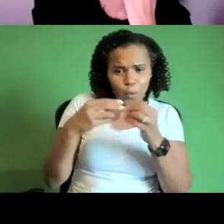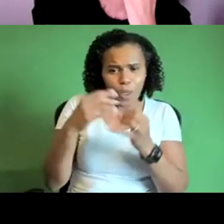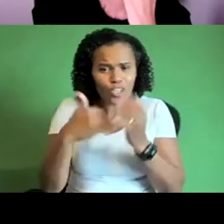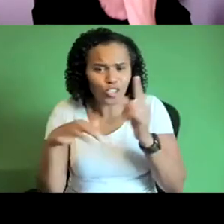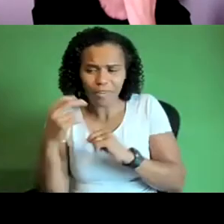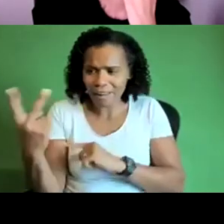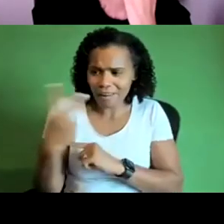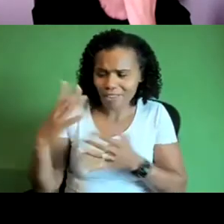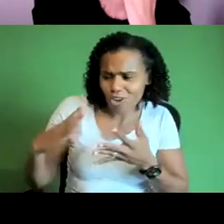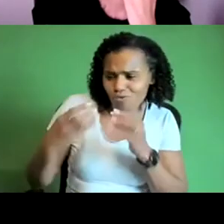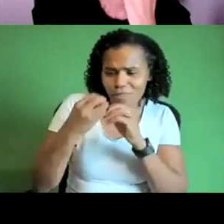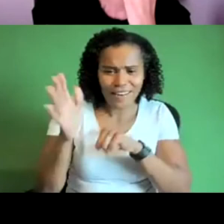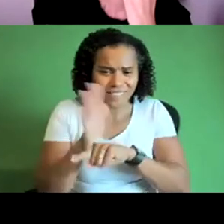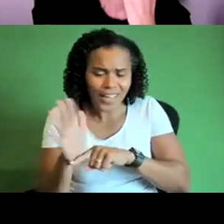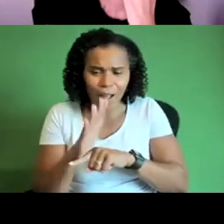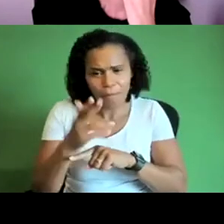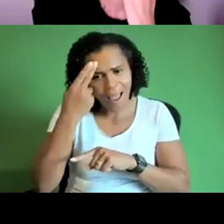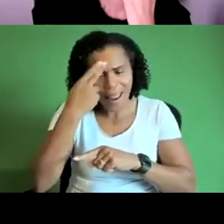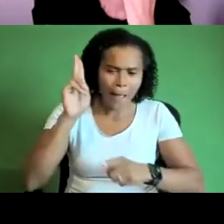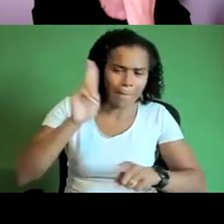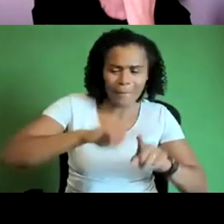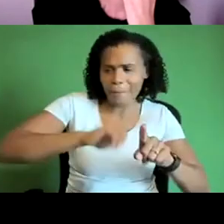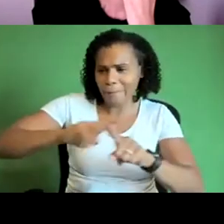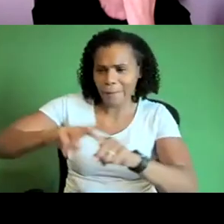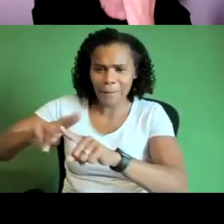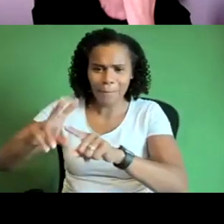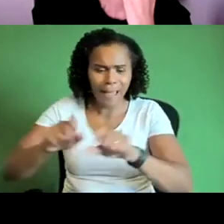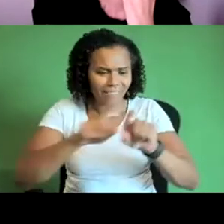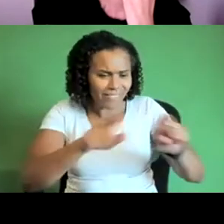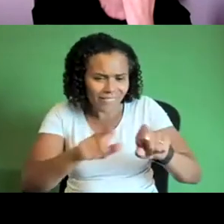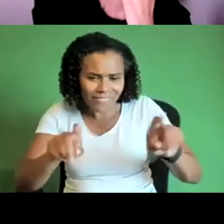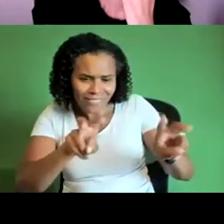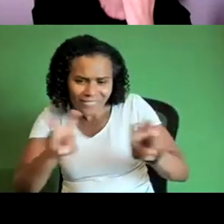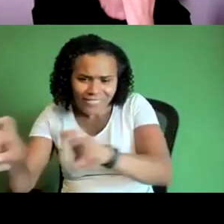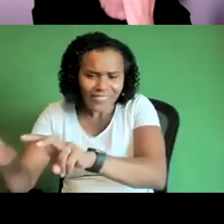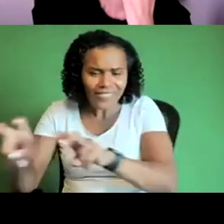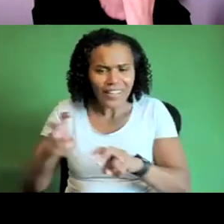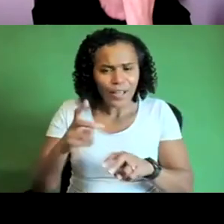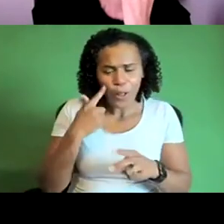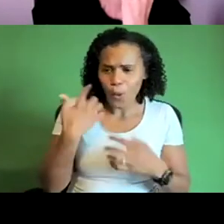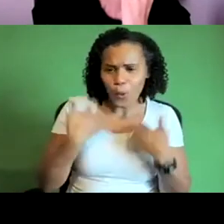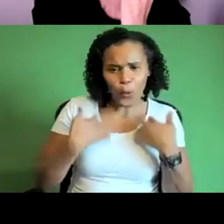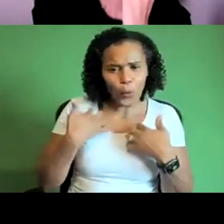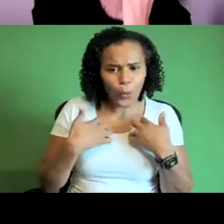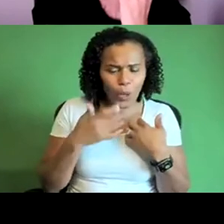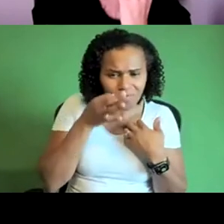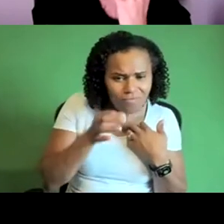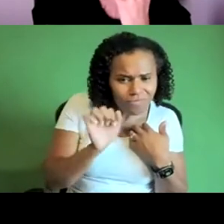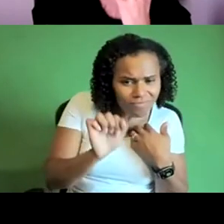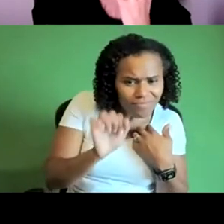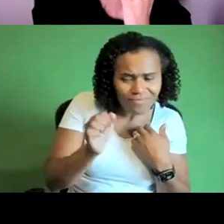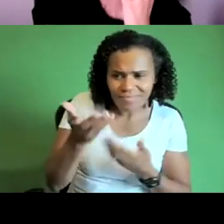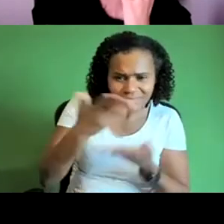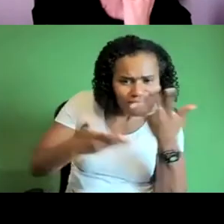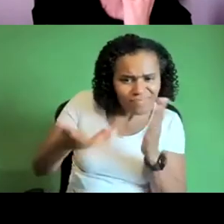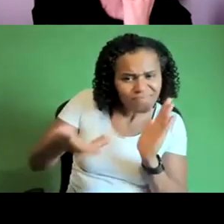there's an equality to that and and i just thought it'd be really interesting to hear if you had any more kind of like comments